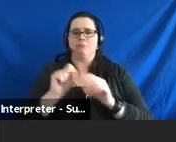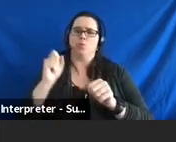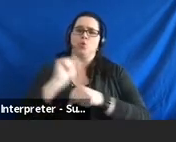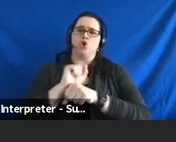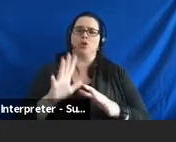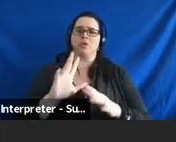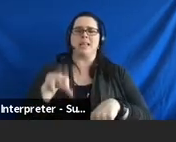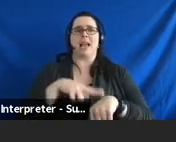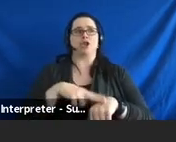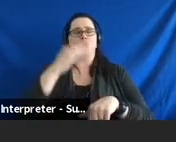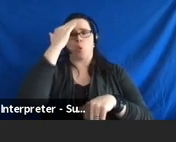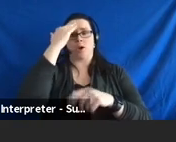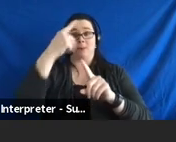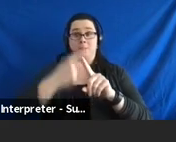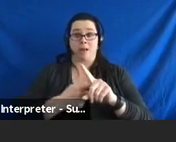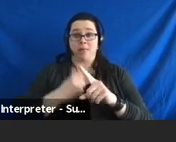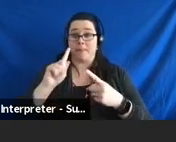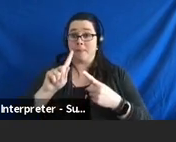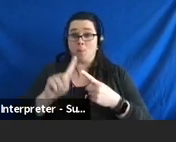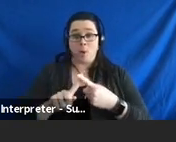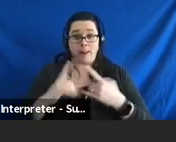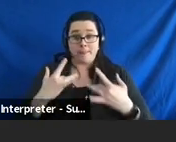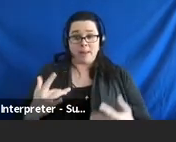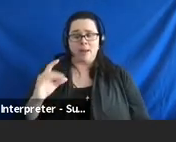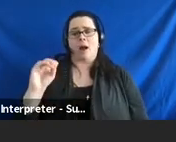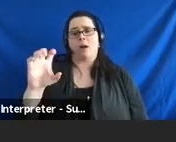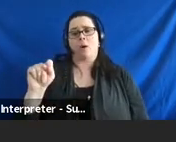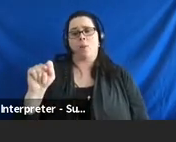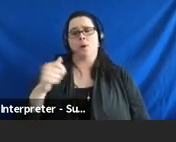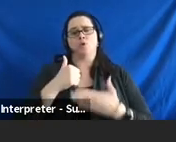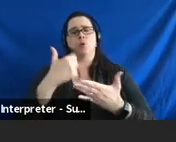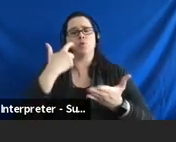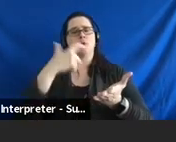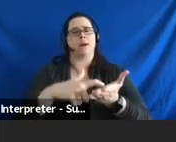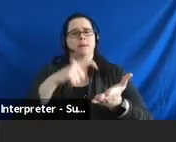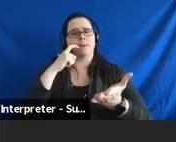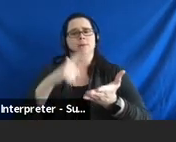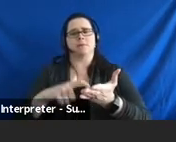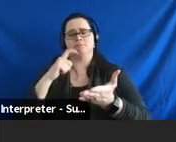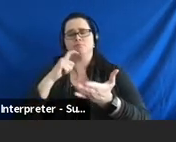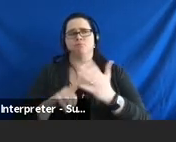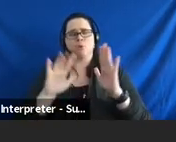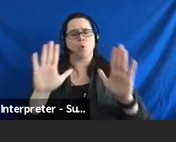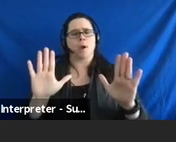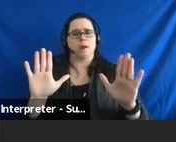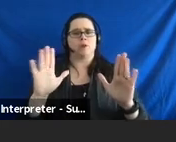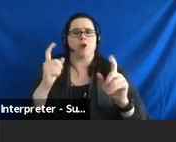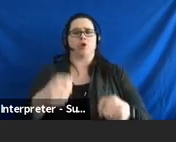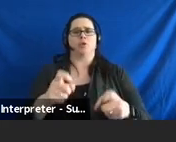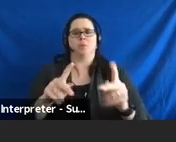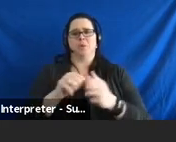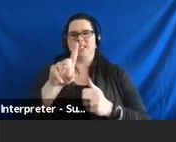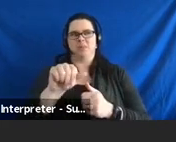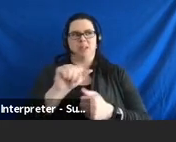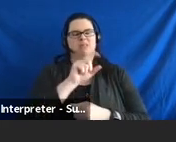Awareness Month happens in October, and it's a way to help recognize the great contributions people with disabilities make in the